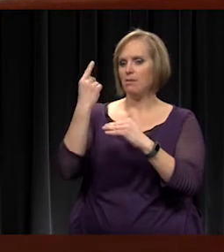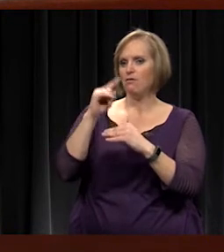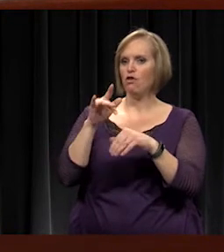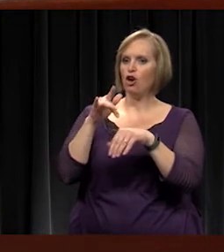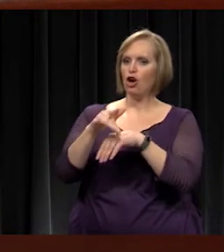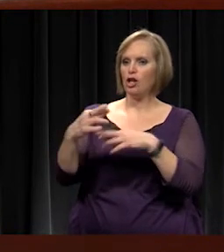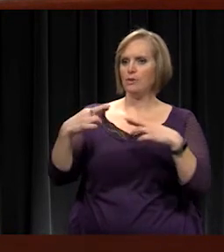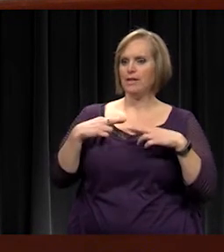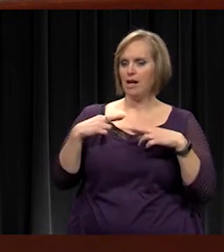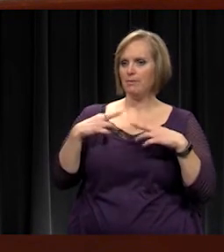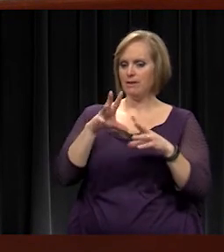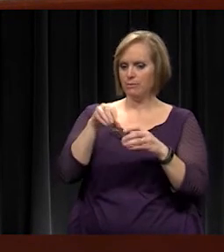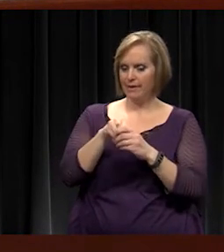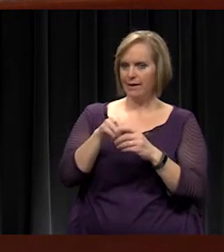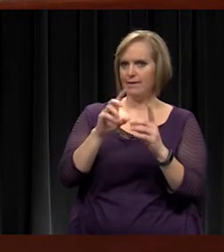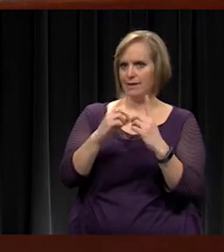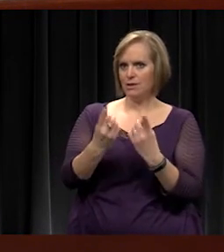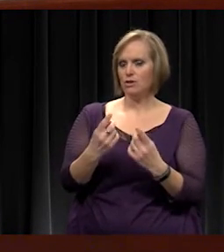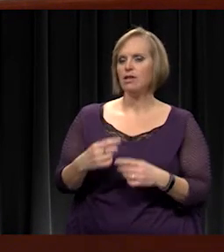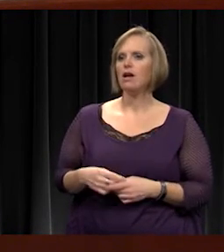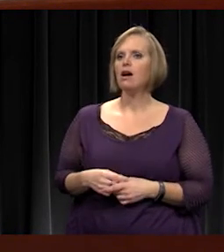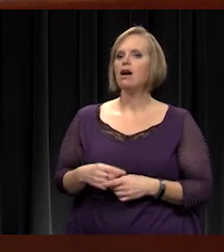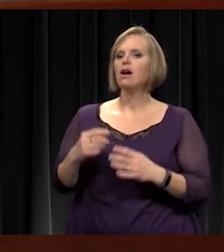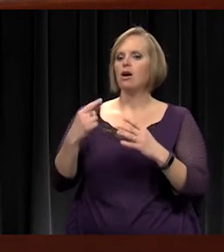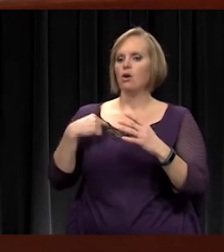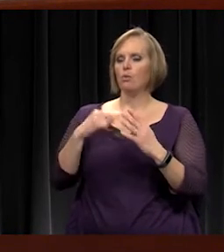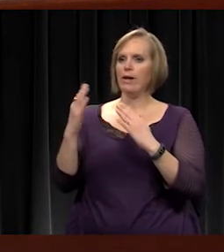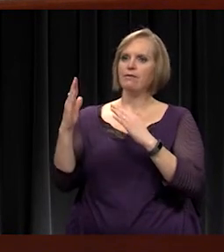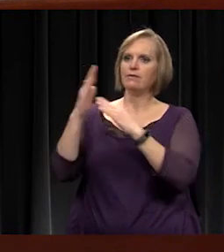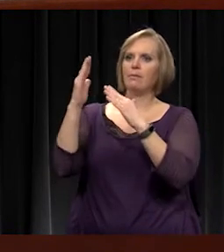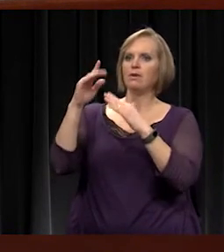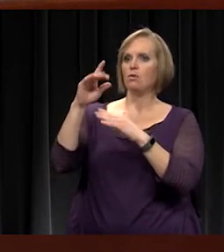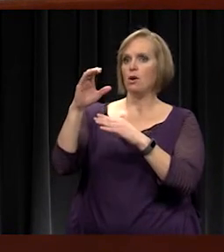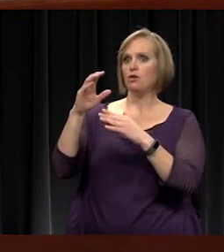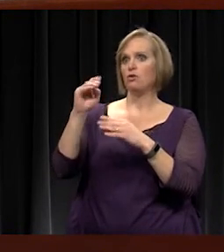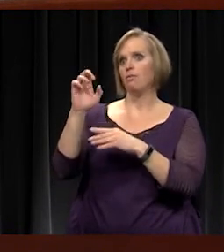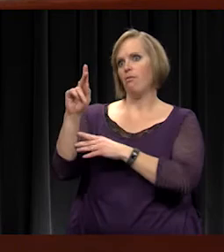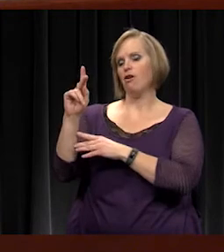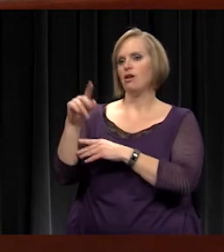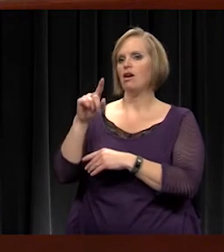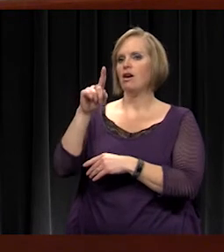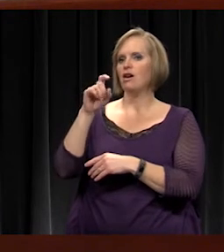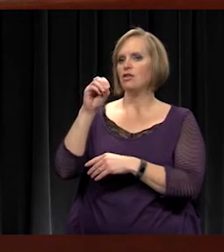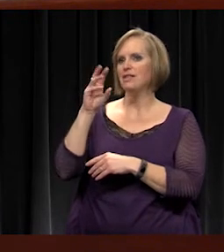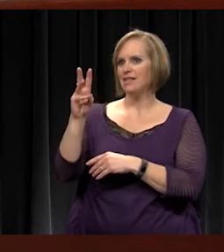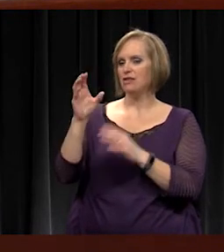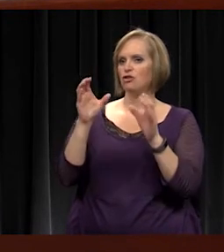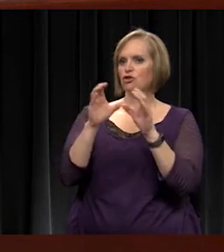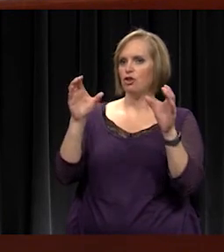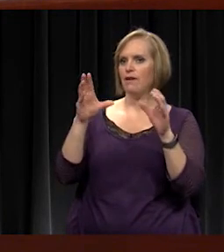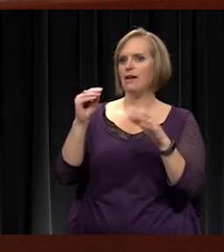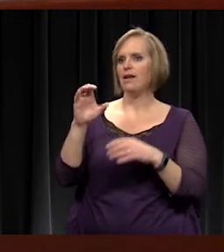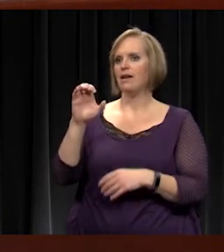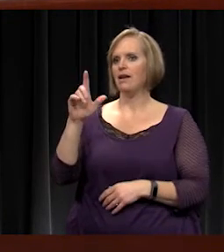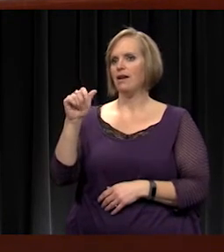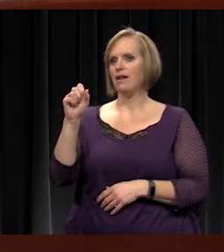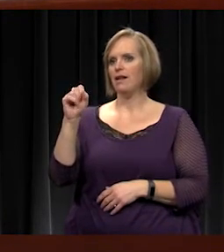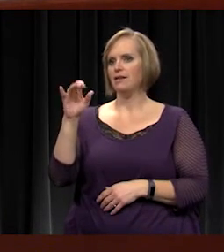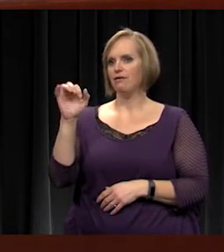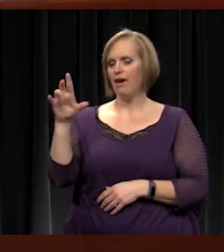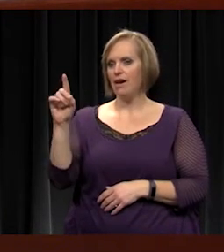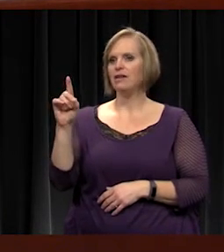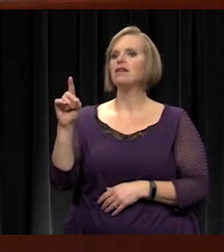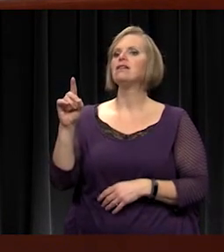retirement in our district. And we have topped the 100 mark again. 106 certified and classified staff members have